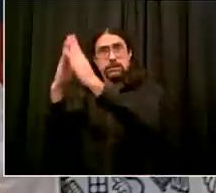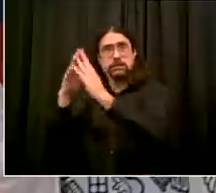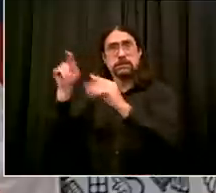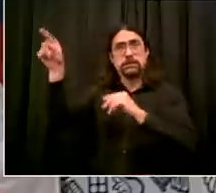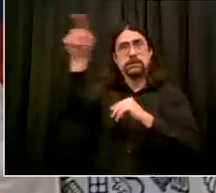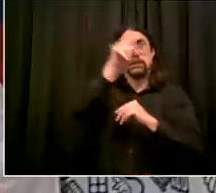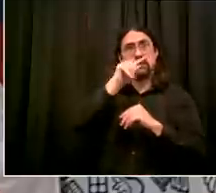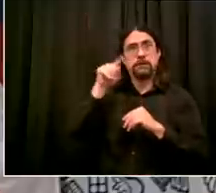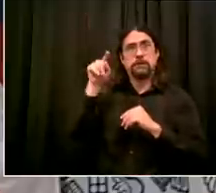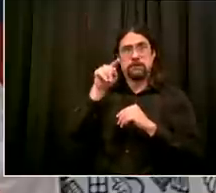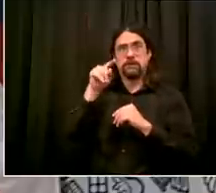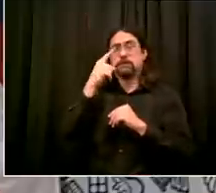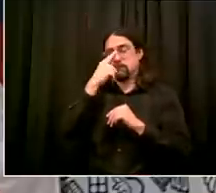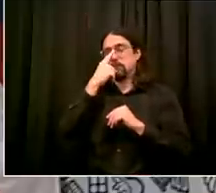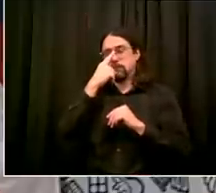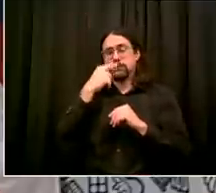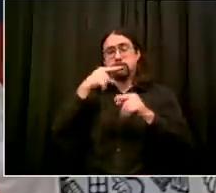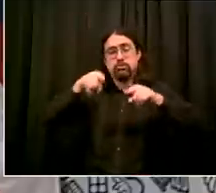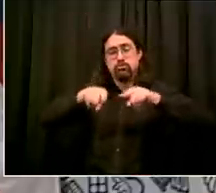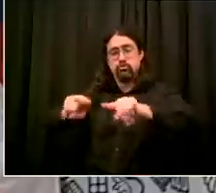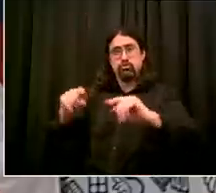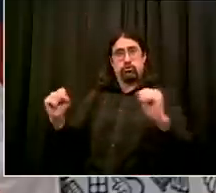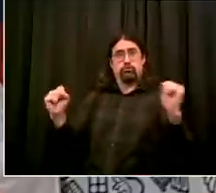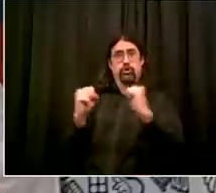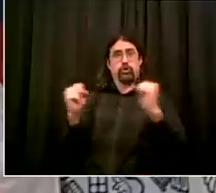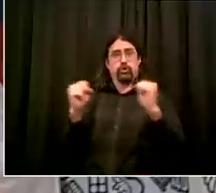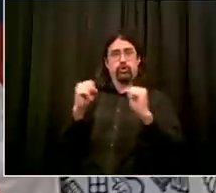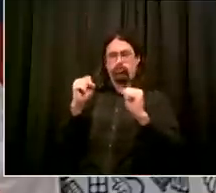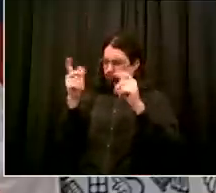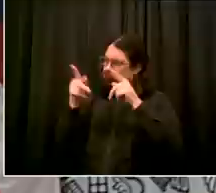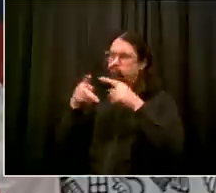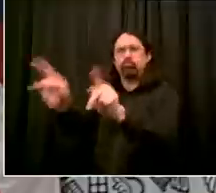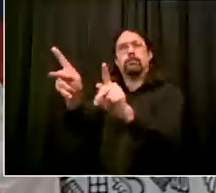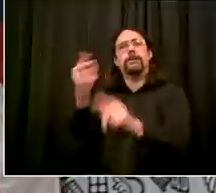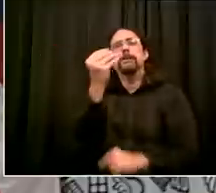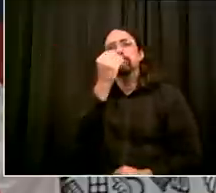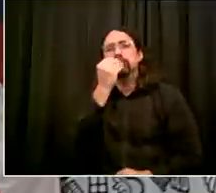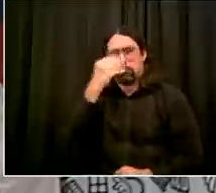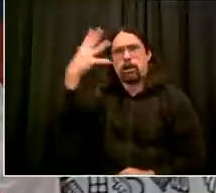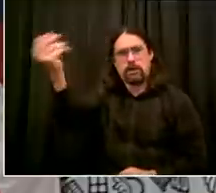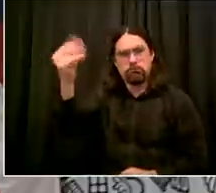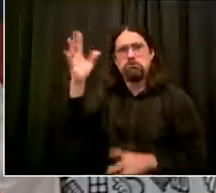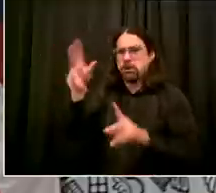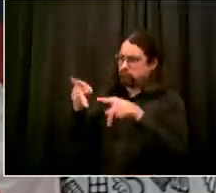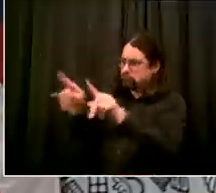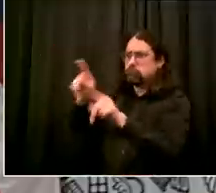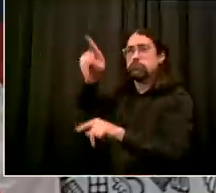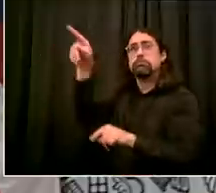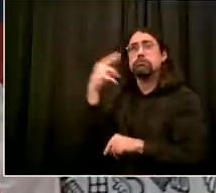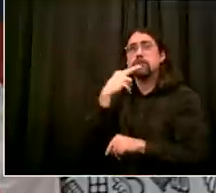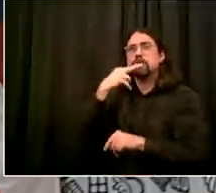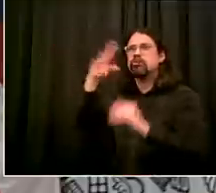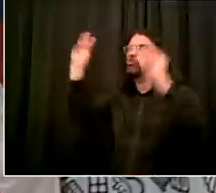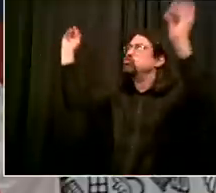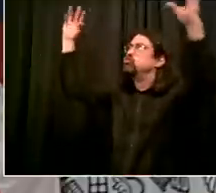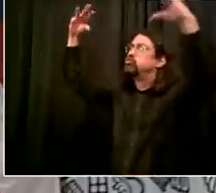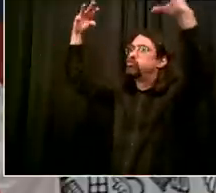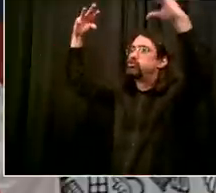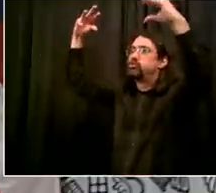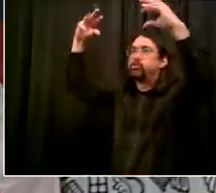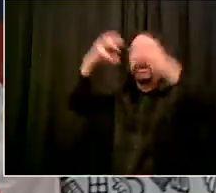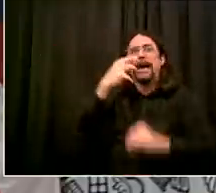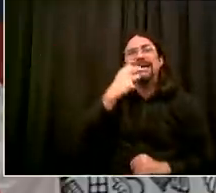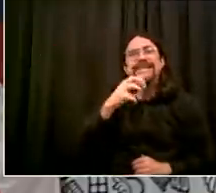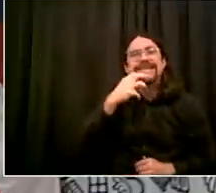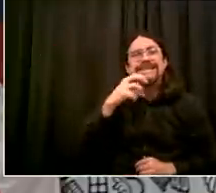i want to see what we can do to address that fairly because i want to give every possible opportunity to our restaurants